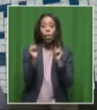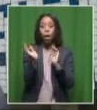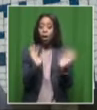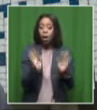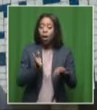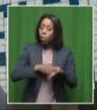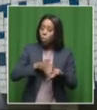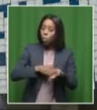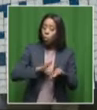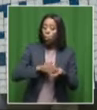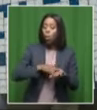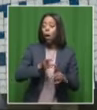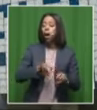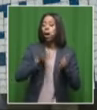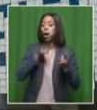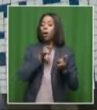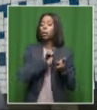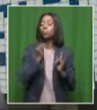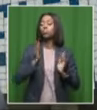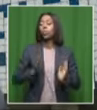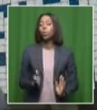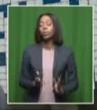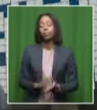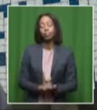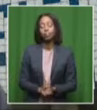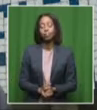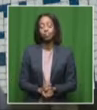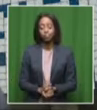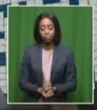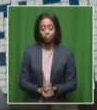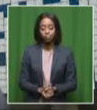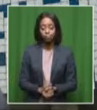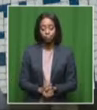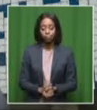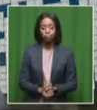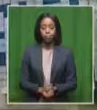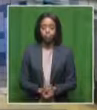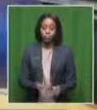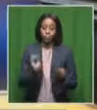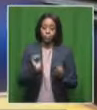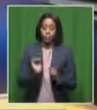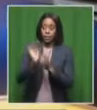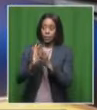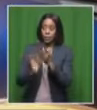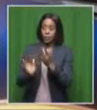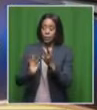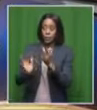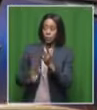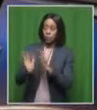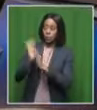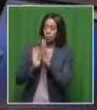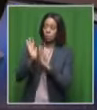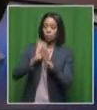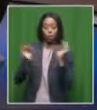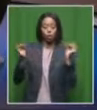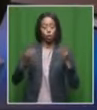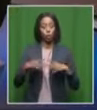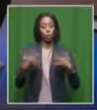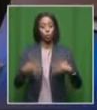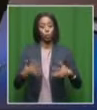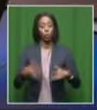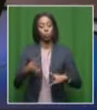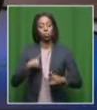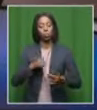taking more nicotine and more toxins in their body. Well, you know what? These revelations absolutely shocking, but I'm glad